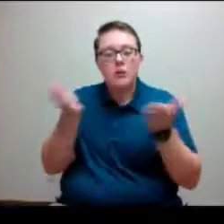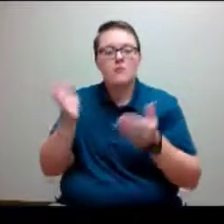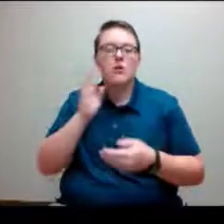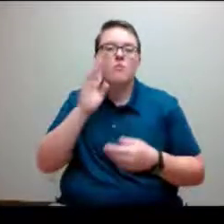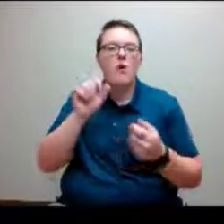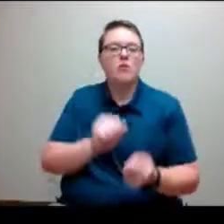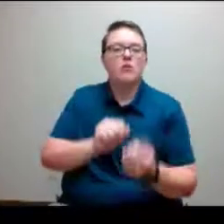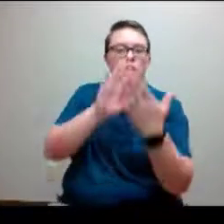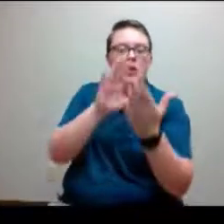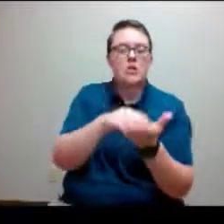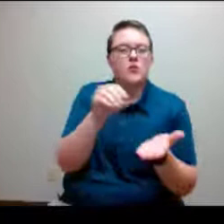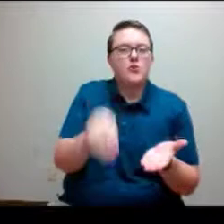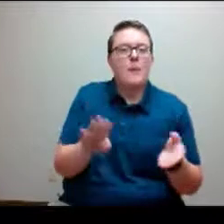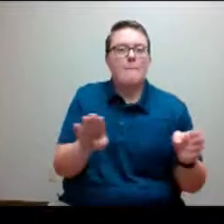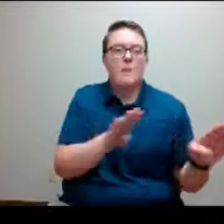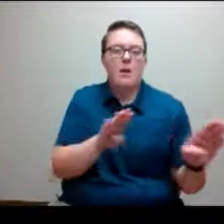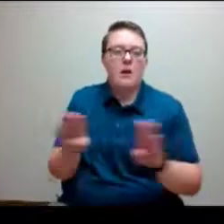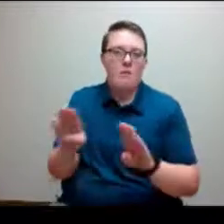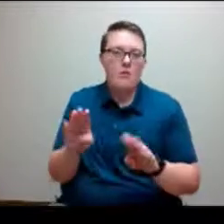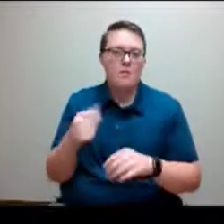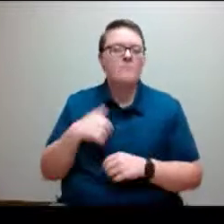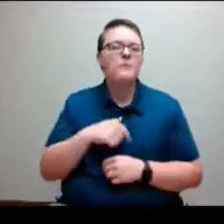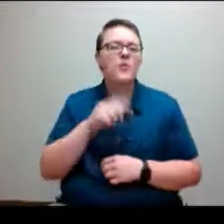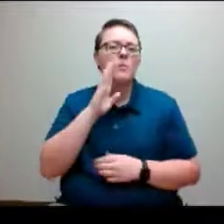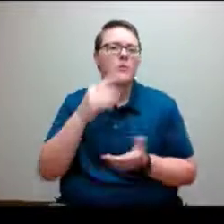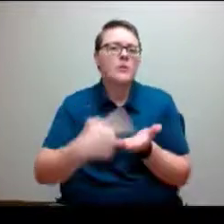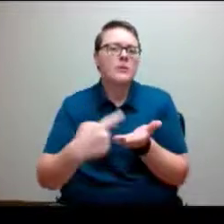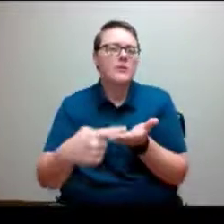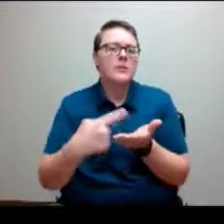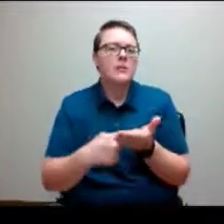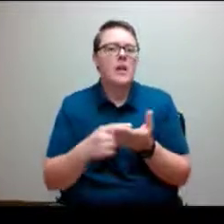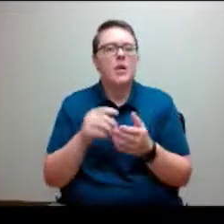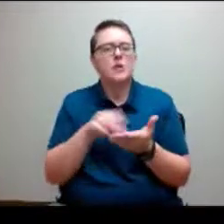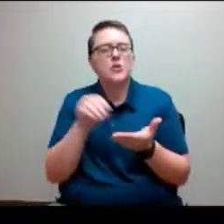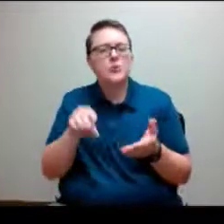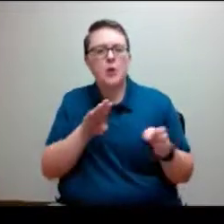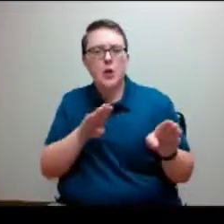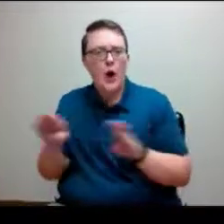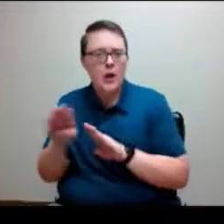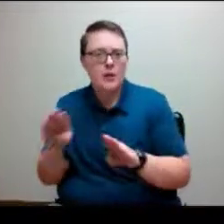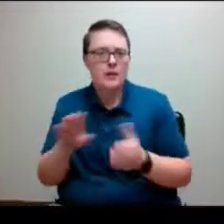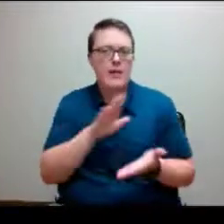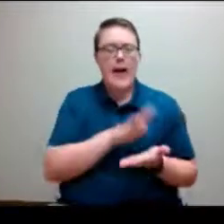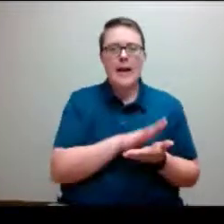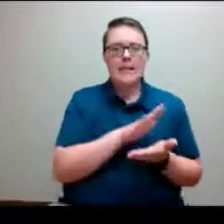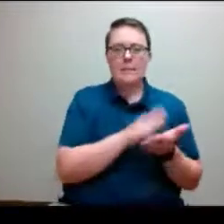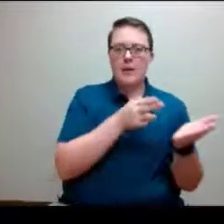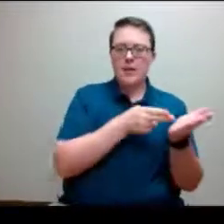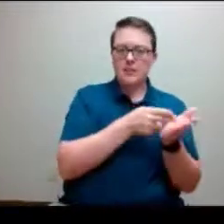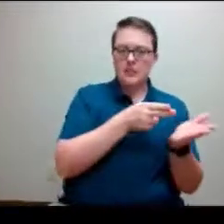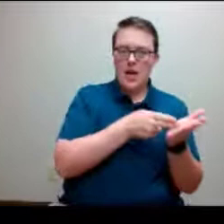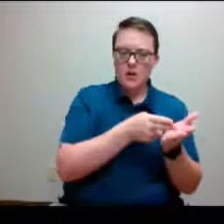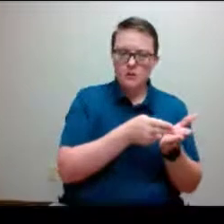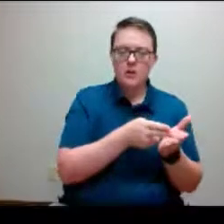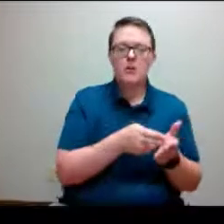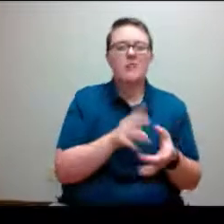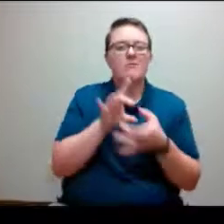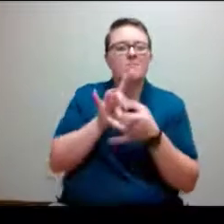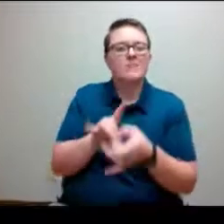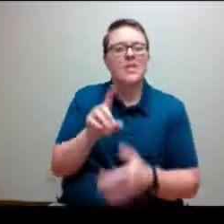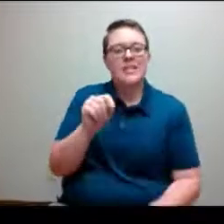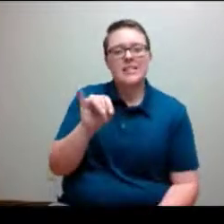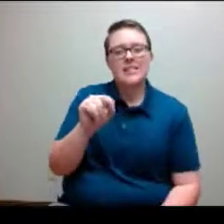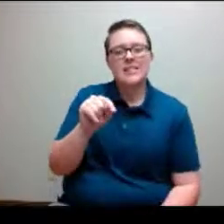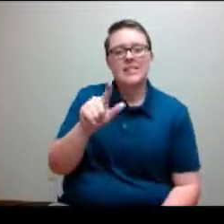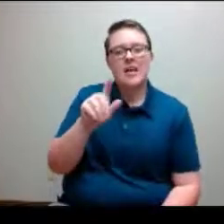So we're going to talk about student conduct and a little bit of academic integrity, review a little bit regarding Title IX and sexual misconduct,